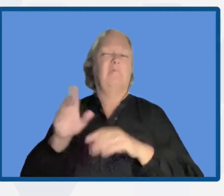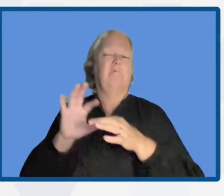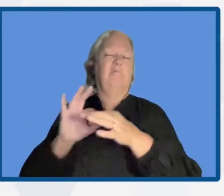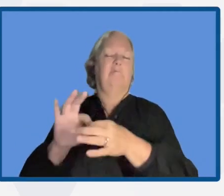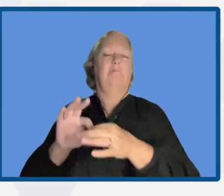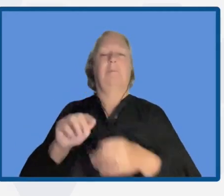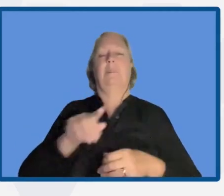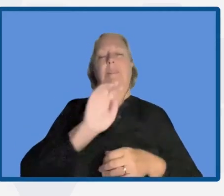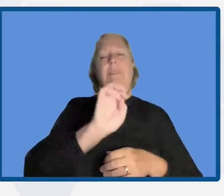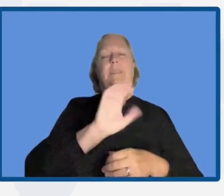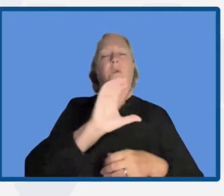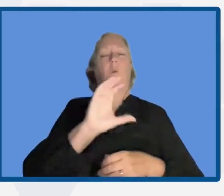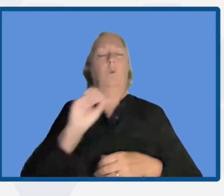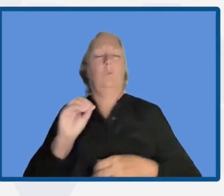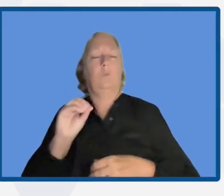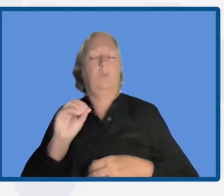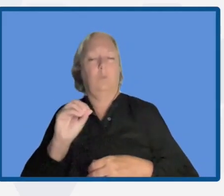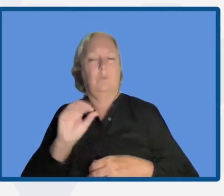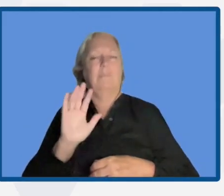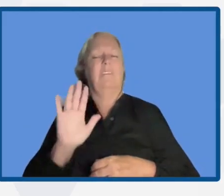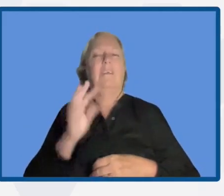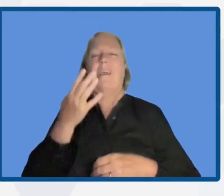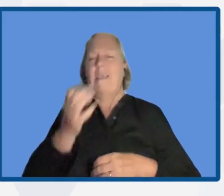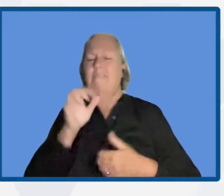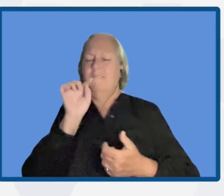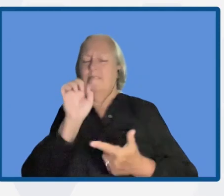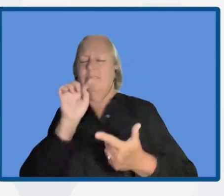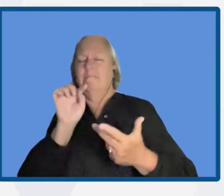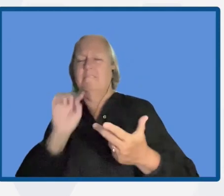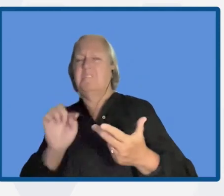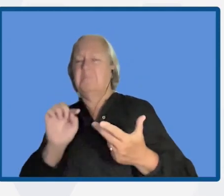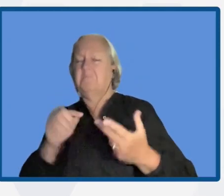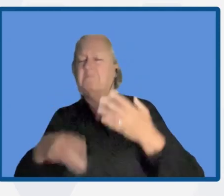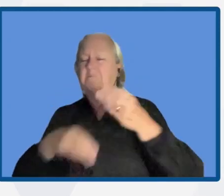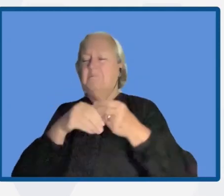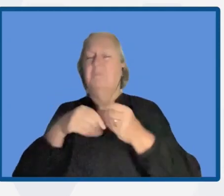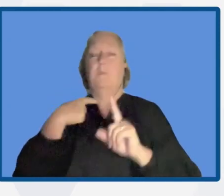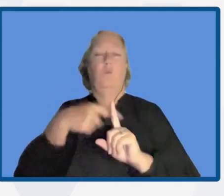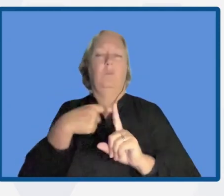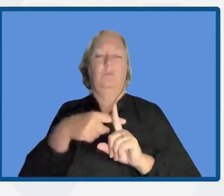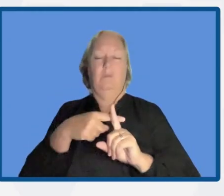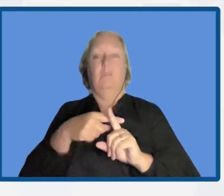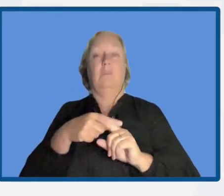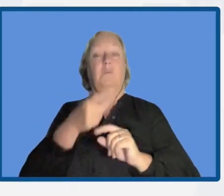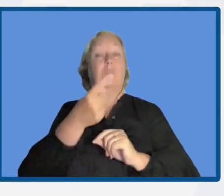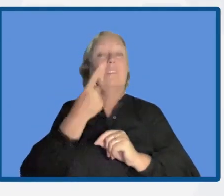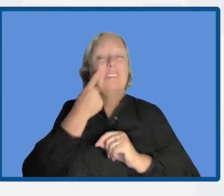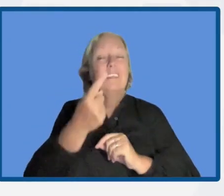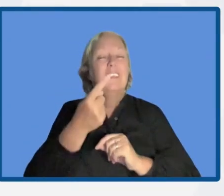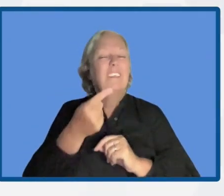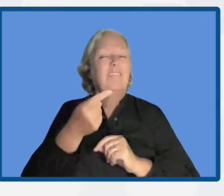along many side benefits. We have seen this already in the projects that we have